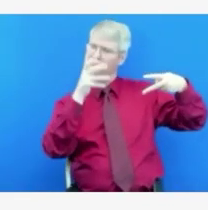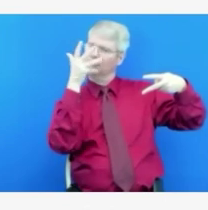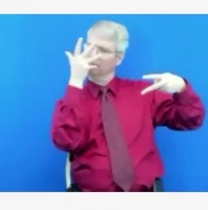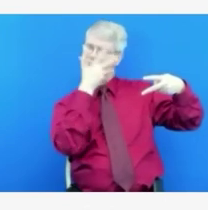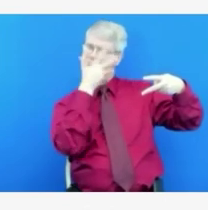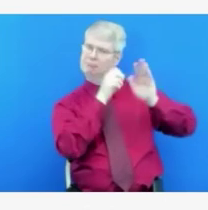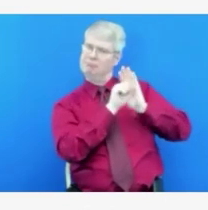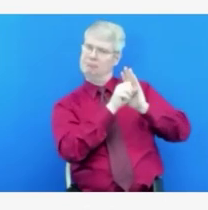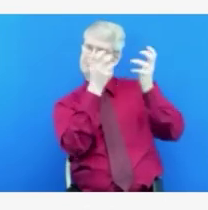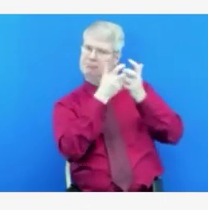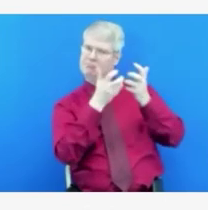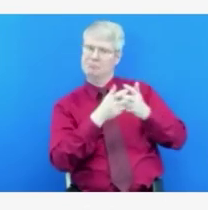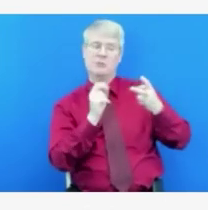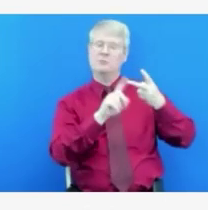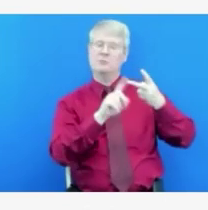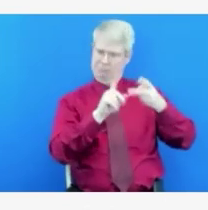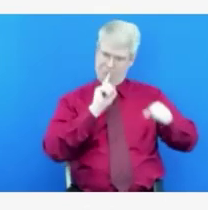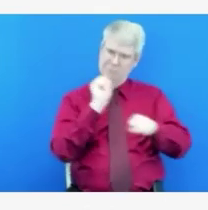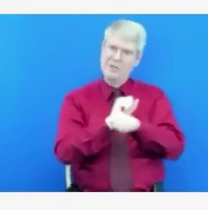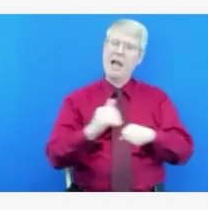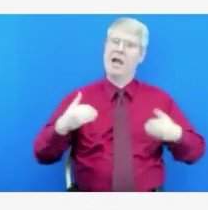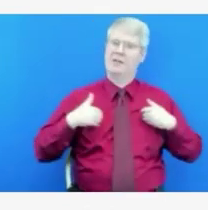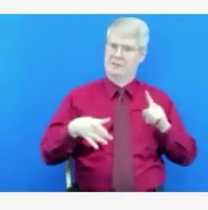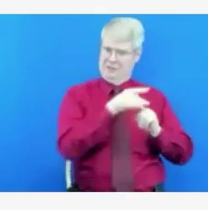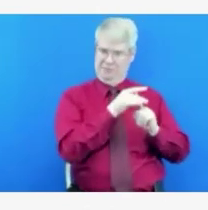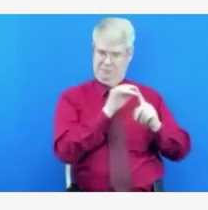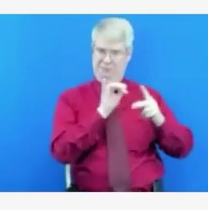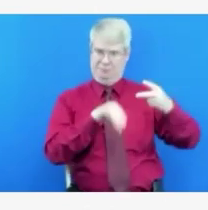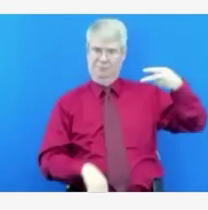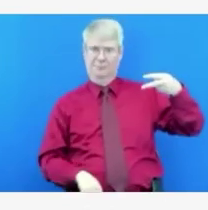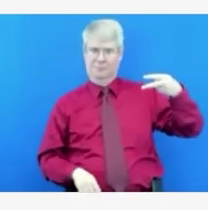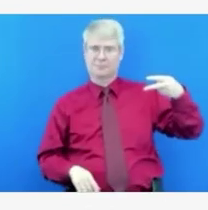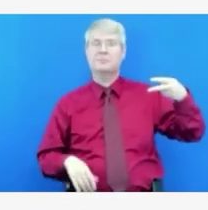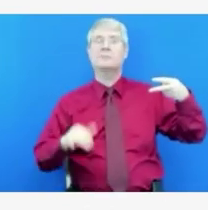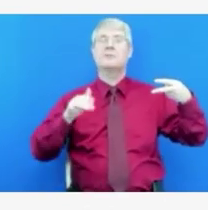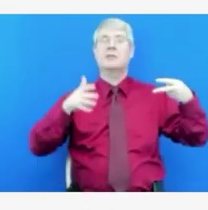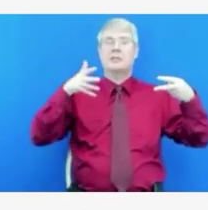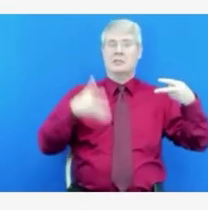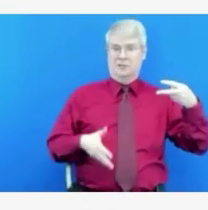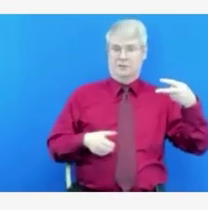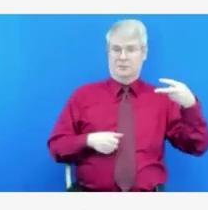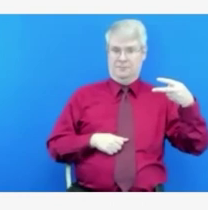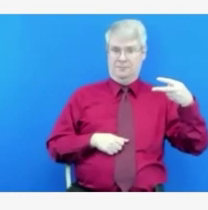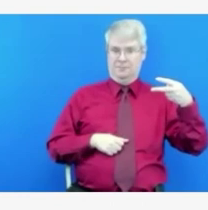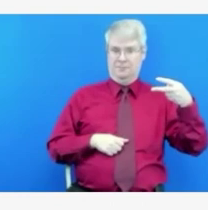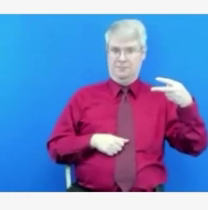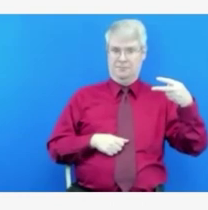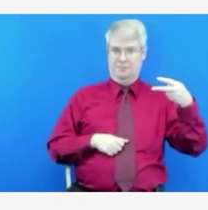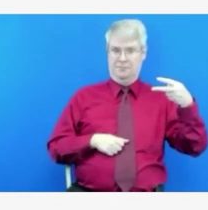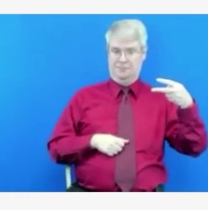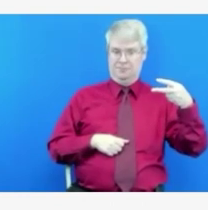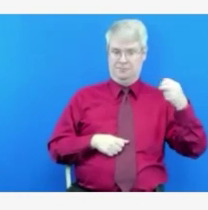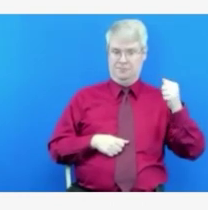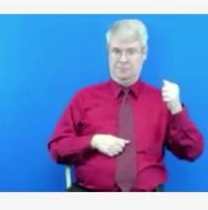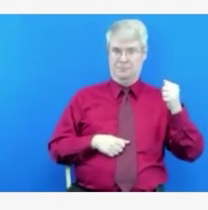COVID. It might be that they're waiting for the laboratory test or people who have confirmed that they do have